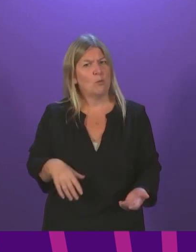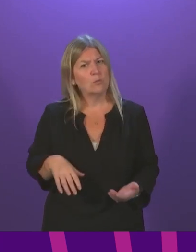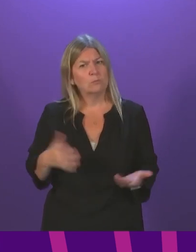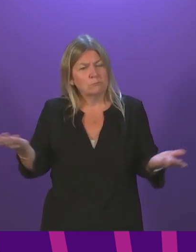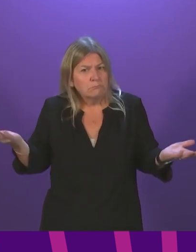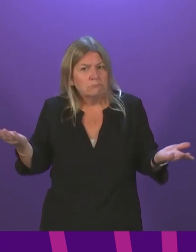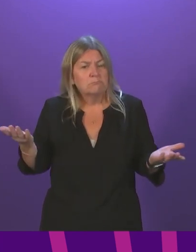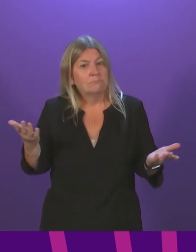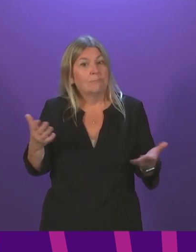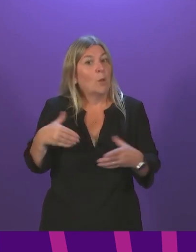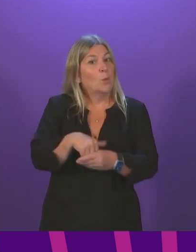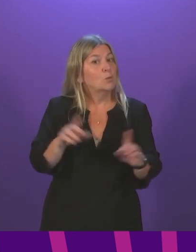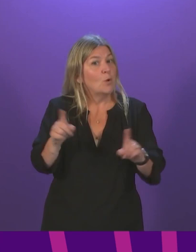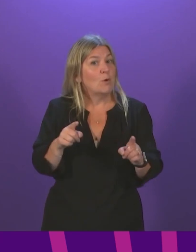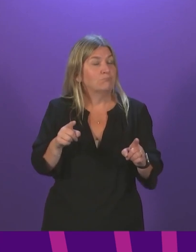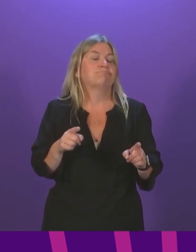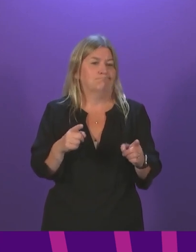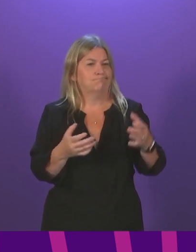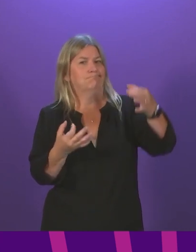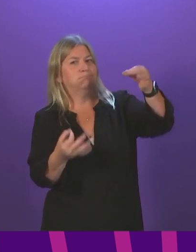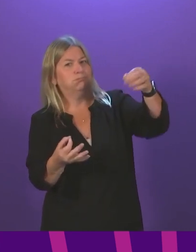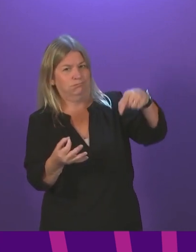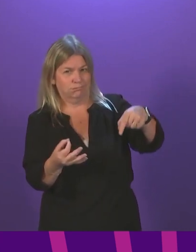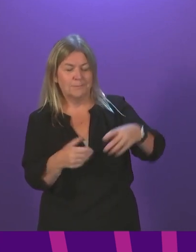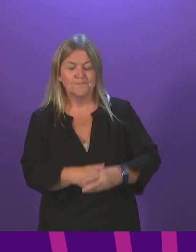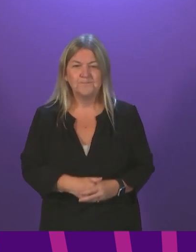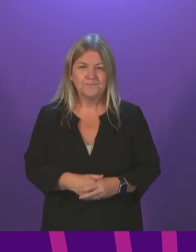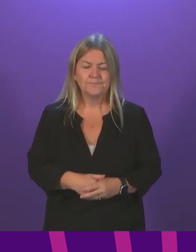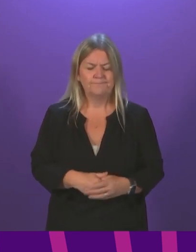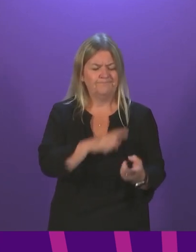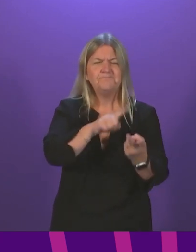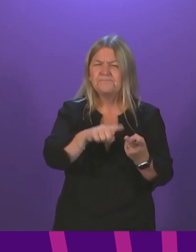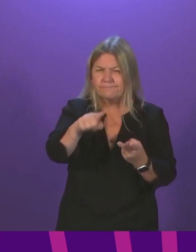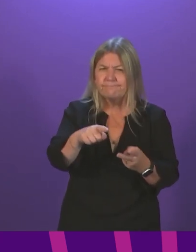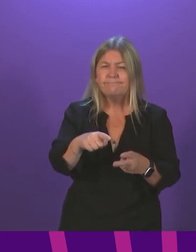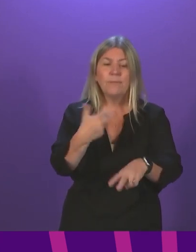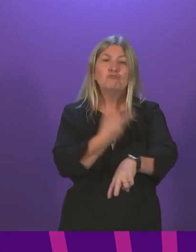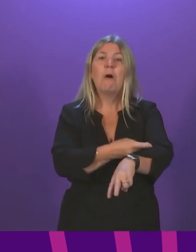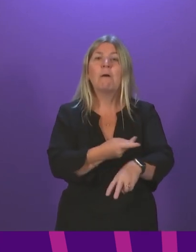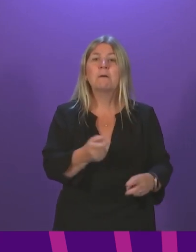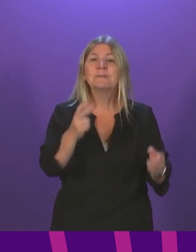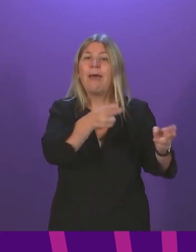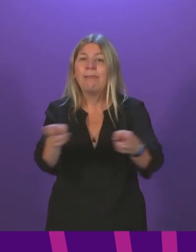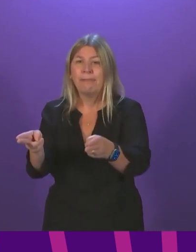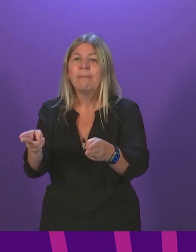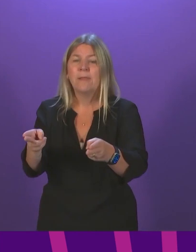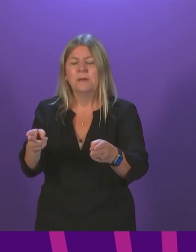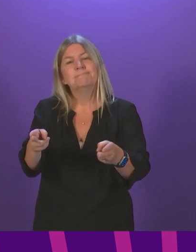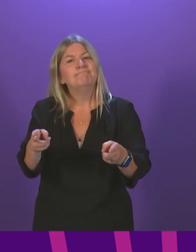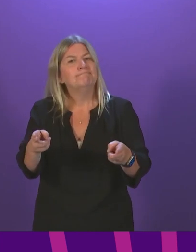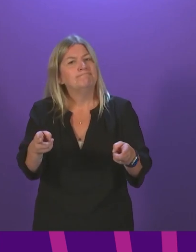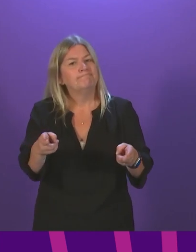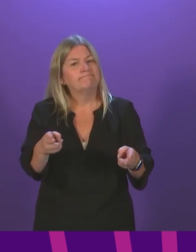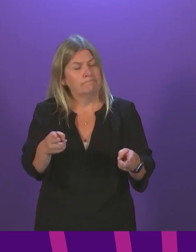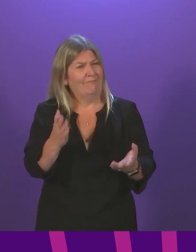certification. On the issue of drugs deaths, this government takes that extremely seriously.